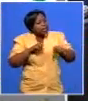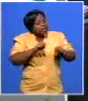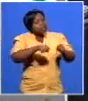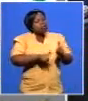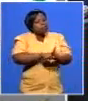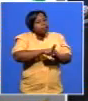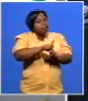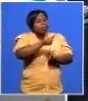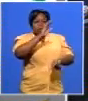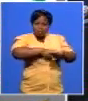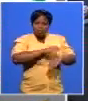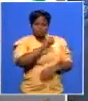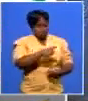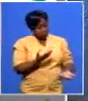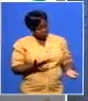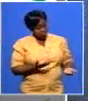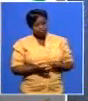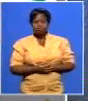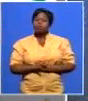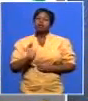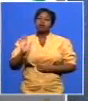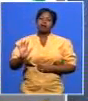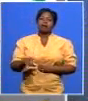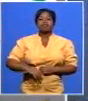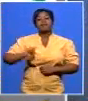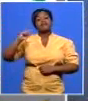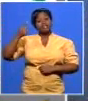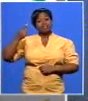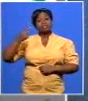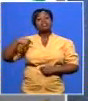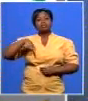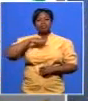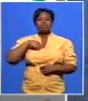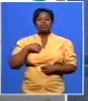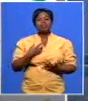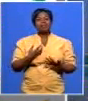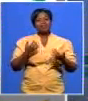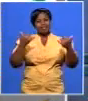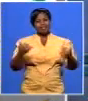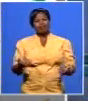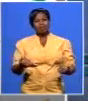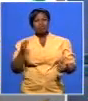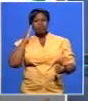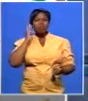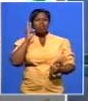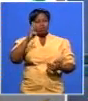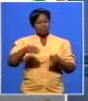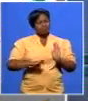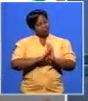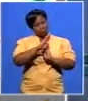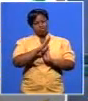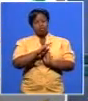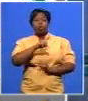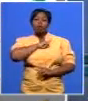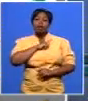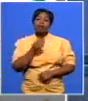well the bottom line is this first of all Gwede has got the statistics wrong but we'll leave it there 17 years